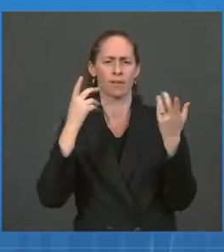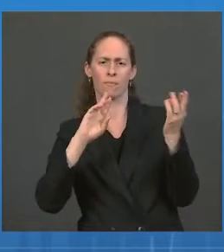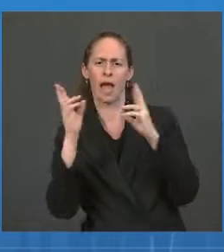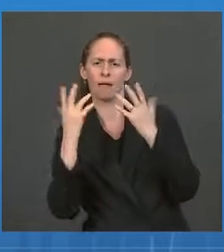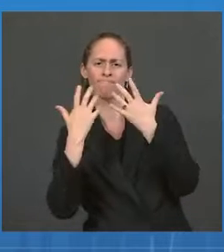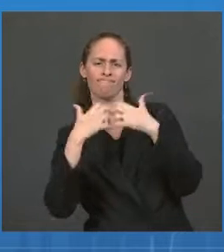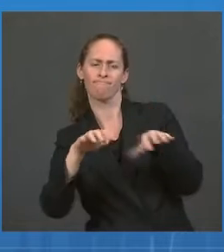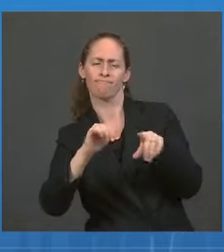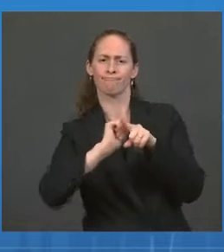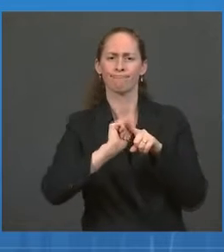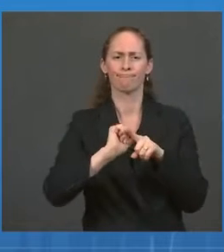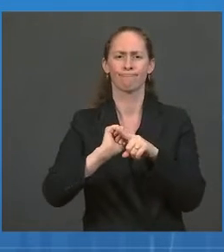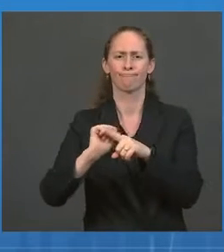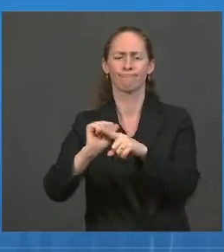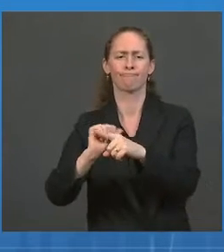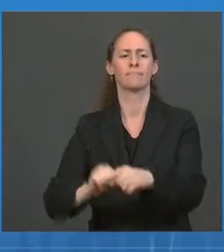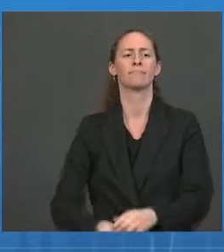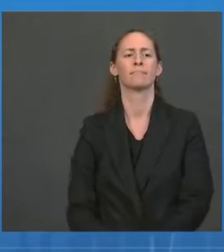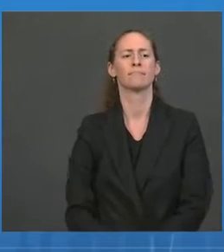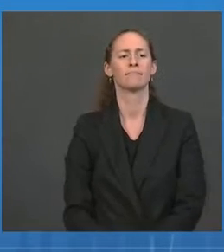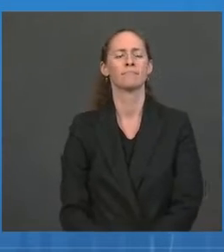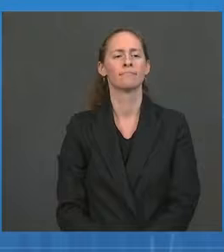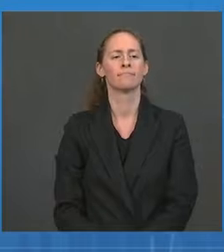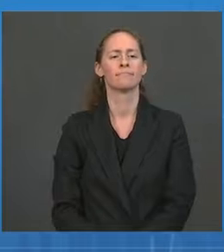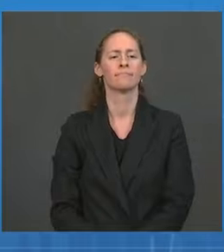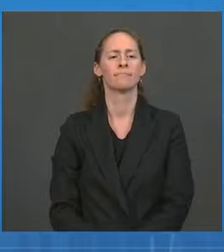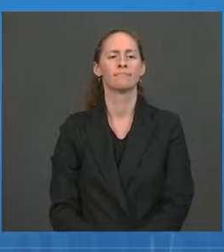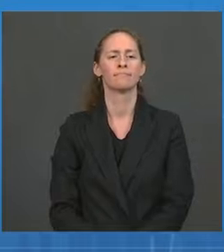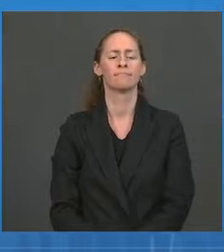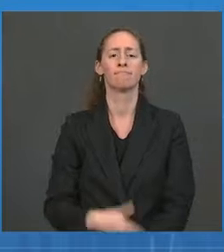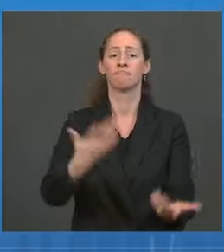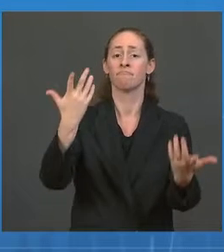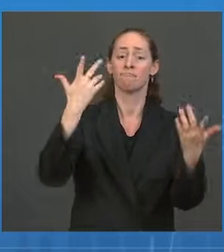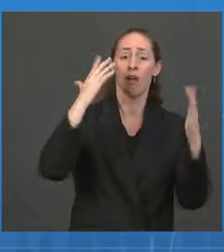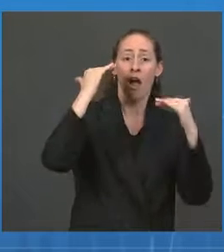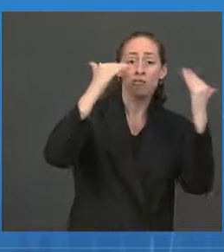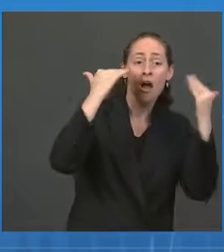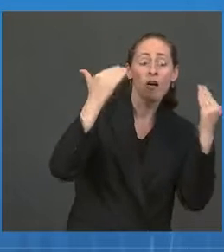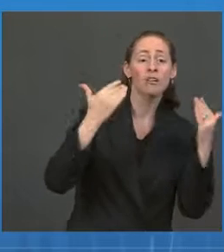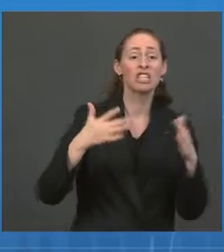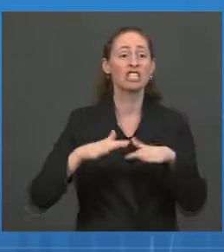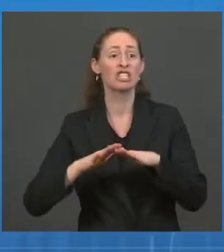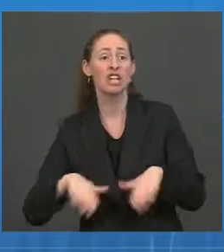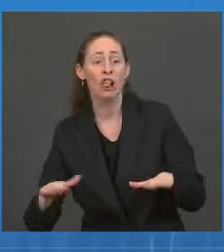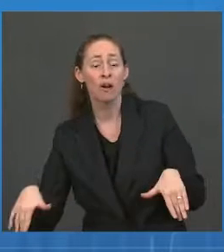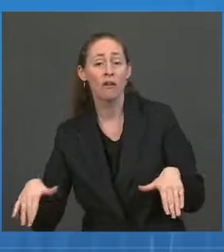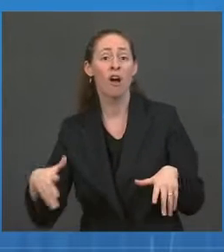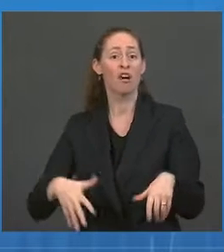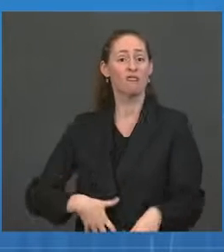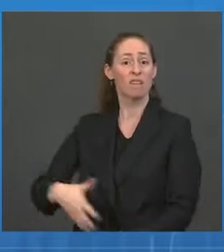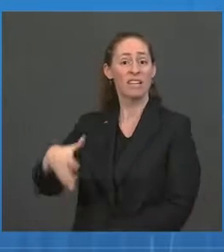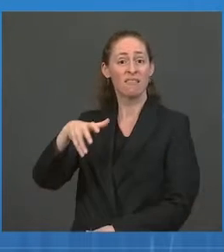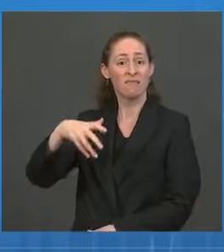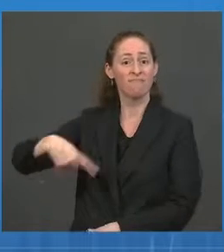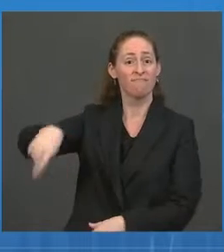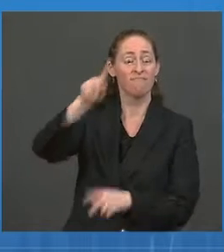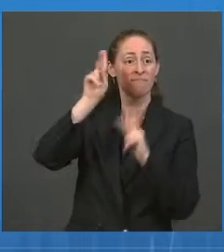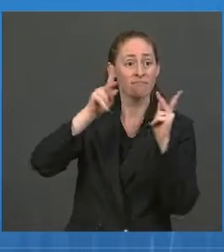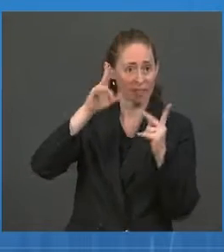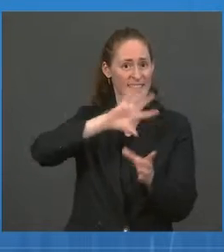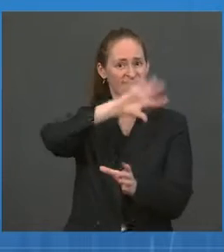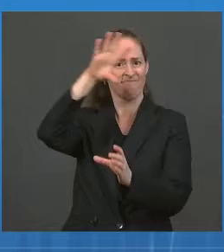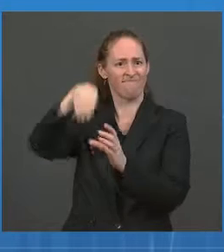populations of adults, pediatrics, and including pregnant women. They will be doing clinical